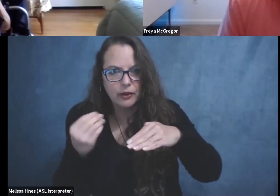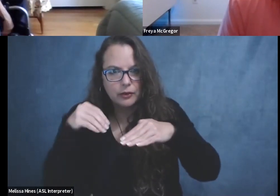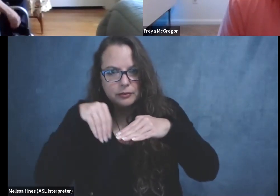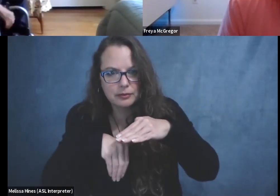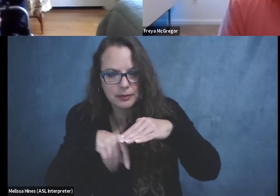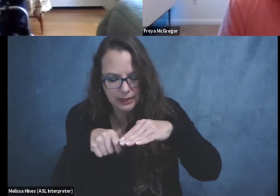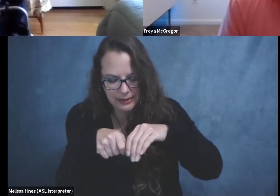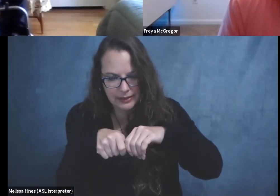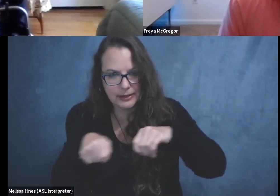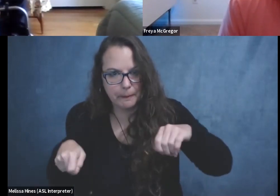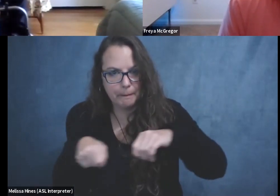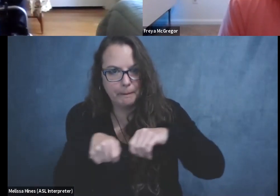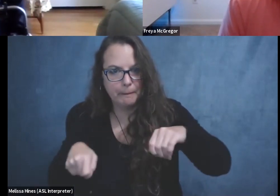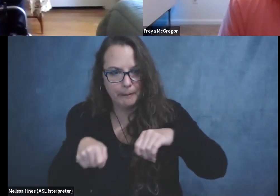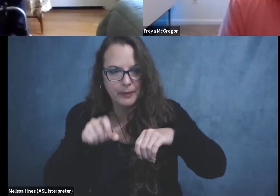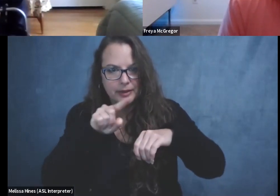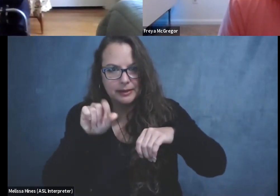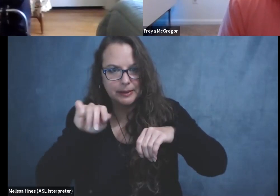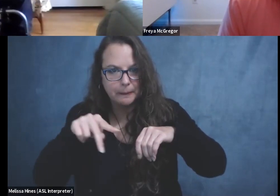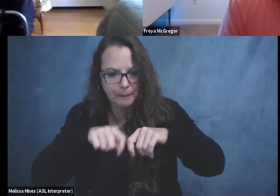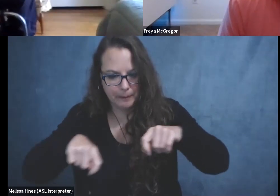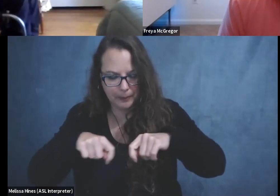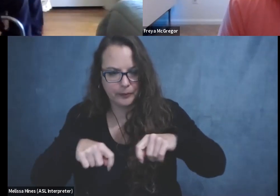pouch. And in it, I carry